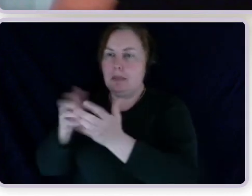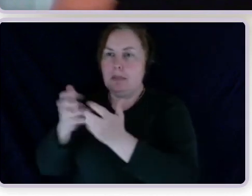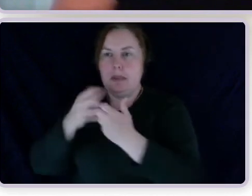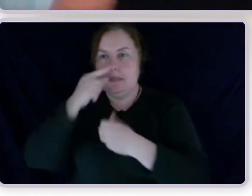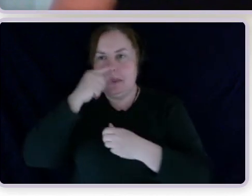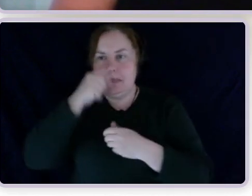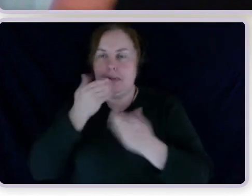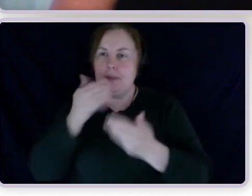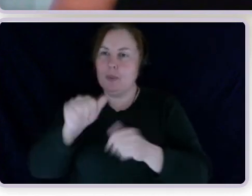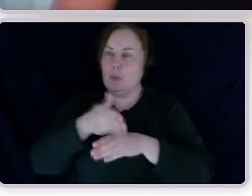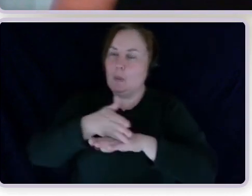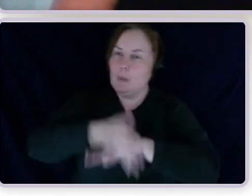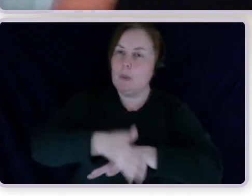it.